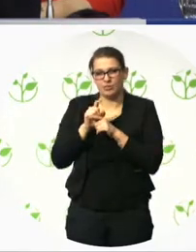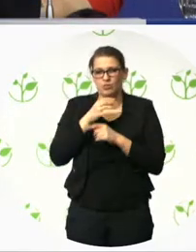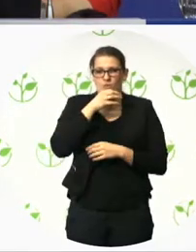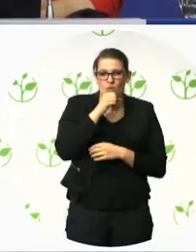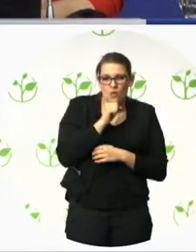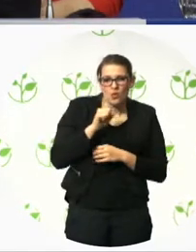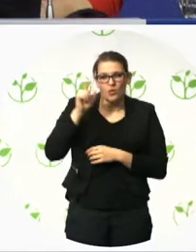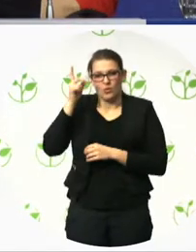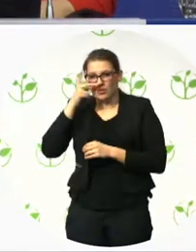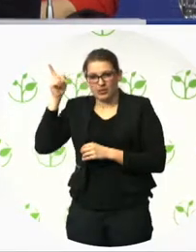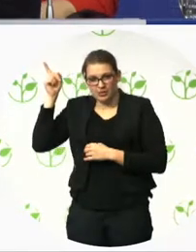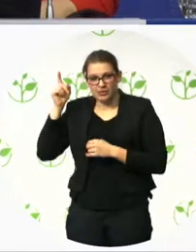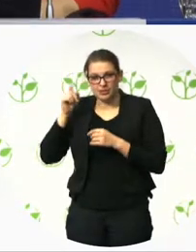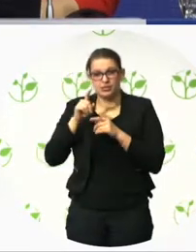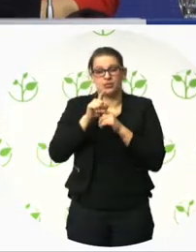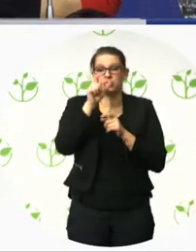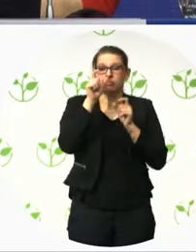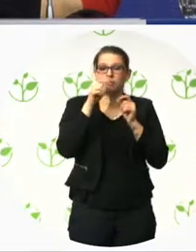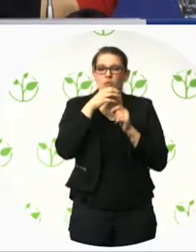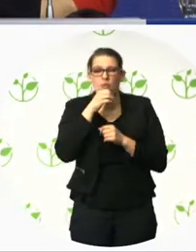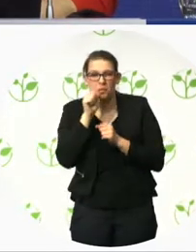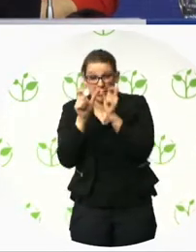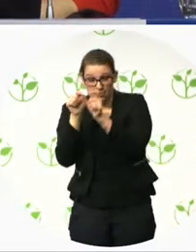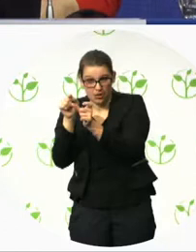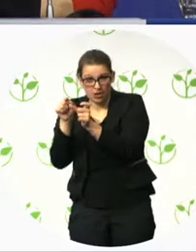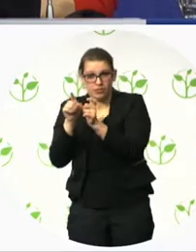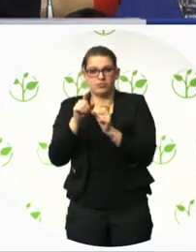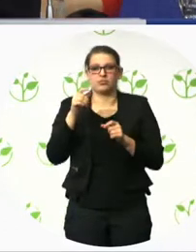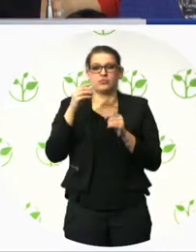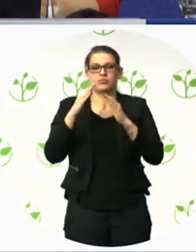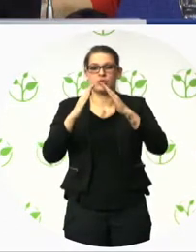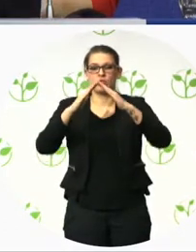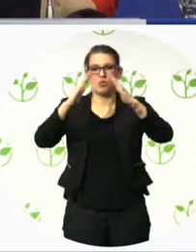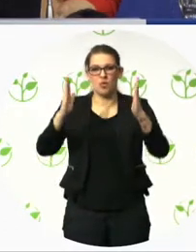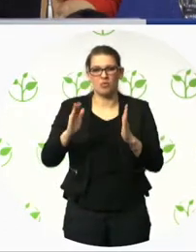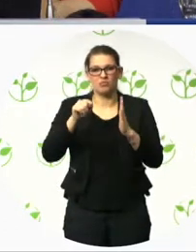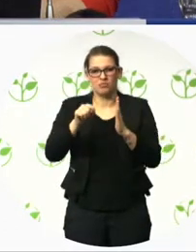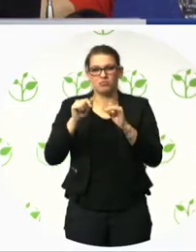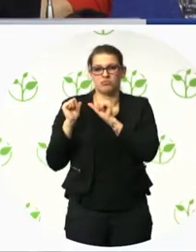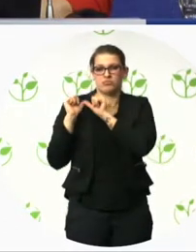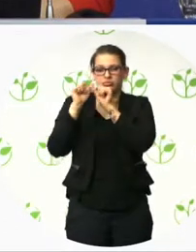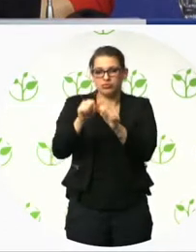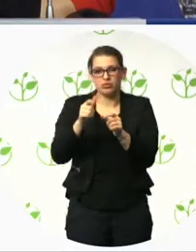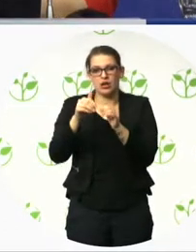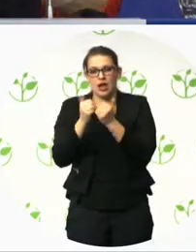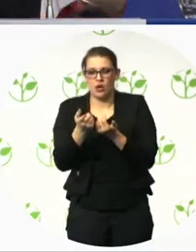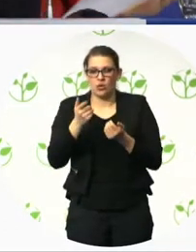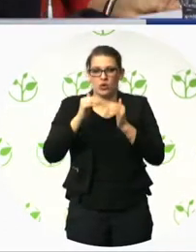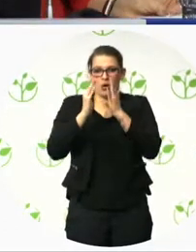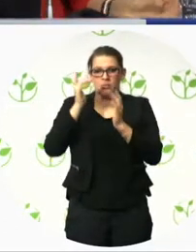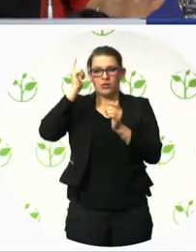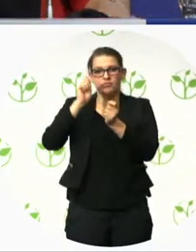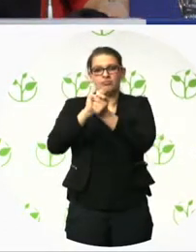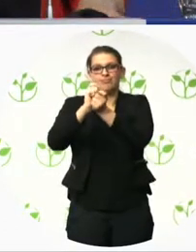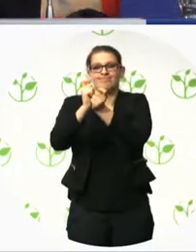to live in their houses for a long time, as long as they want. And they should be able to use the cultural activities and everything else